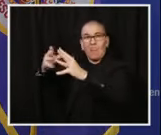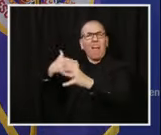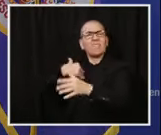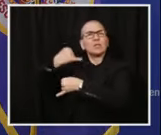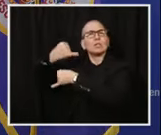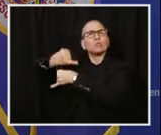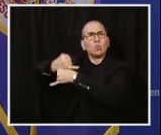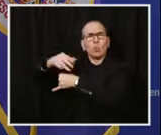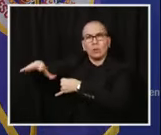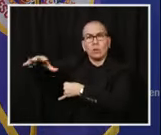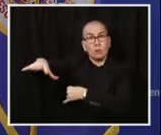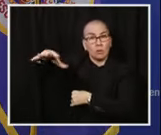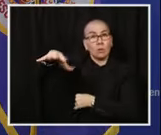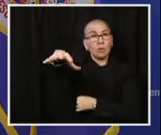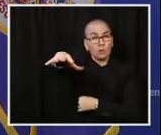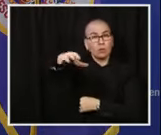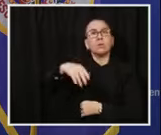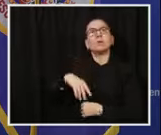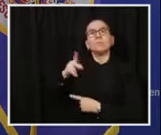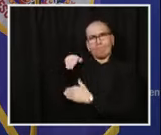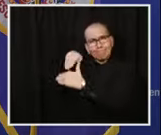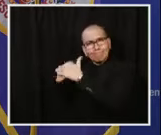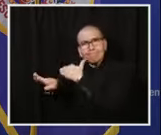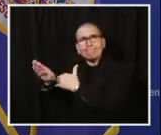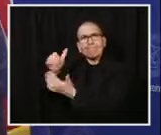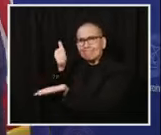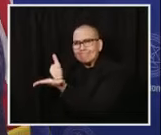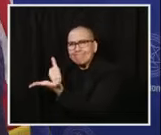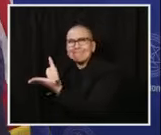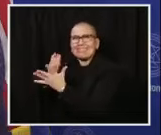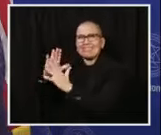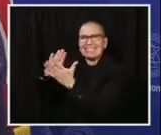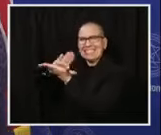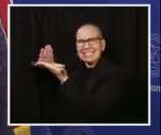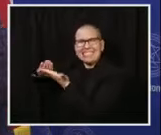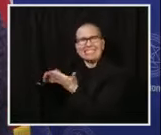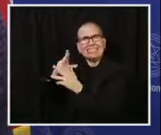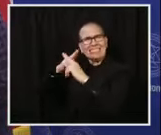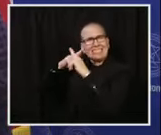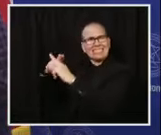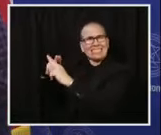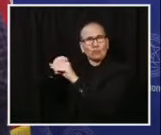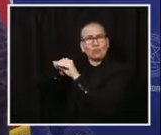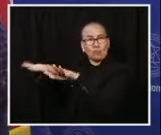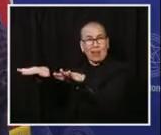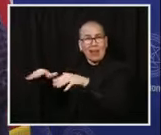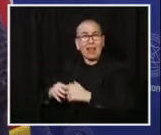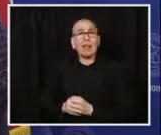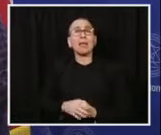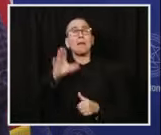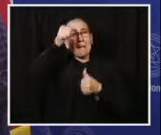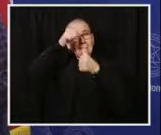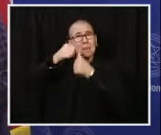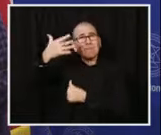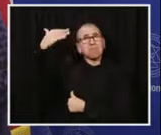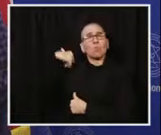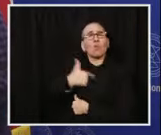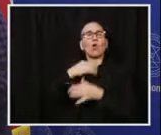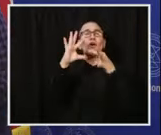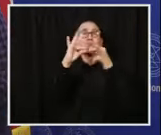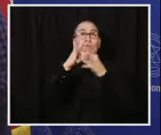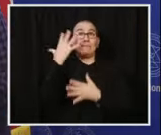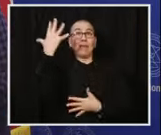control. Now, the governor mentioned the five-point plan that he directed us to develop in May,